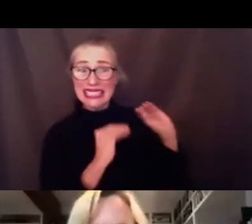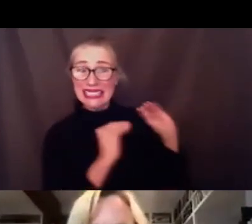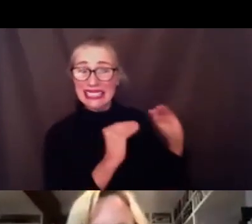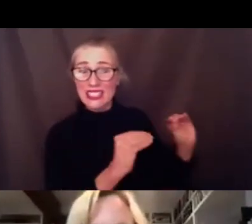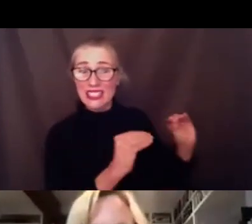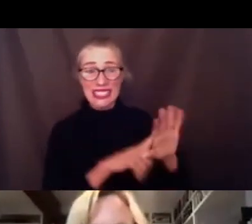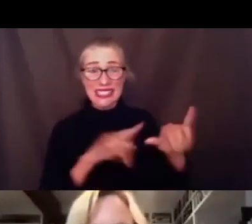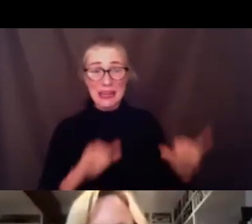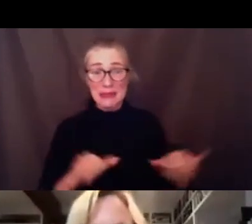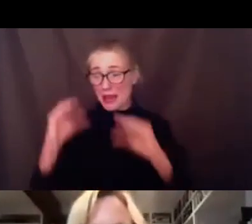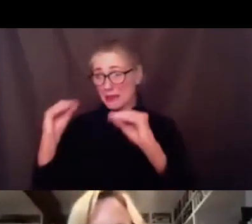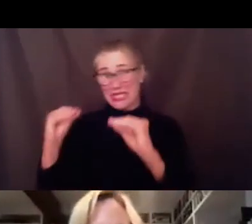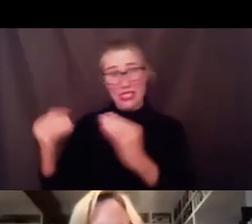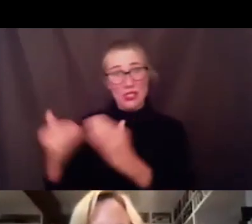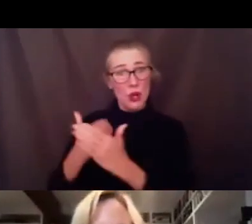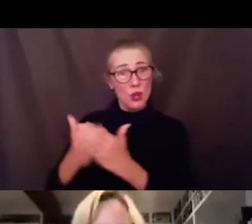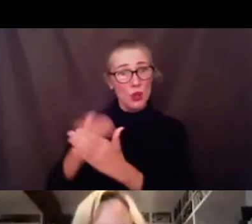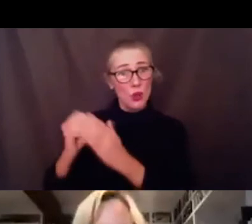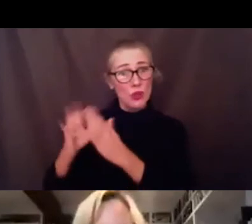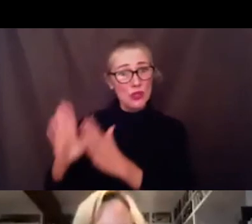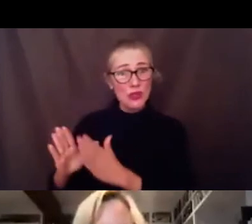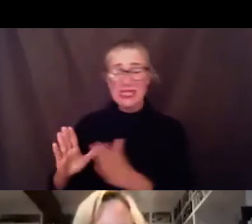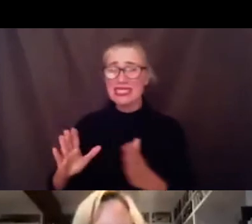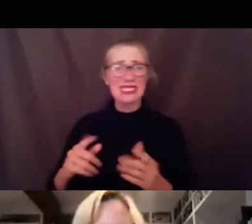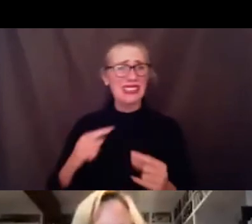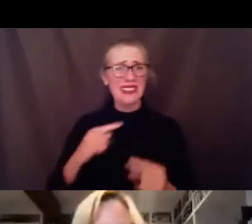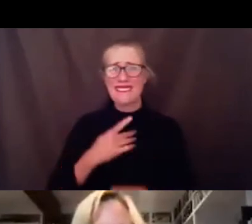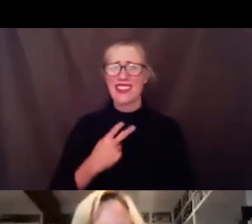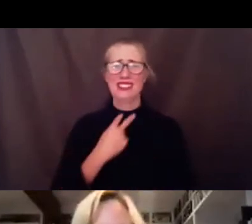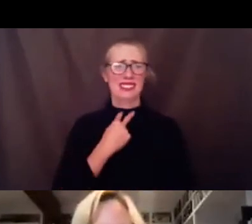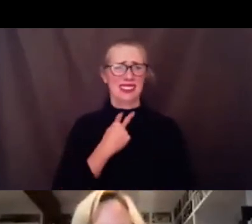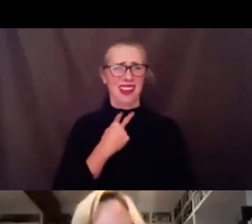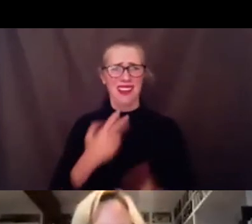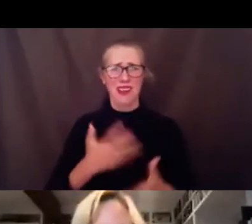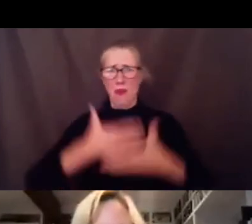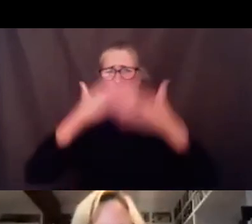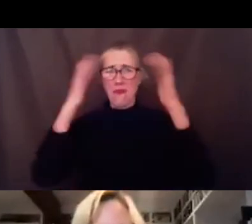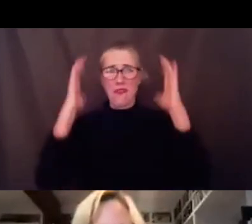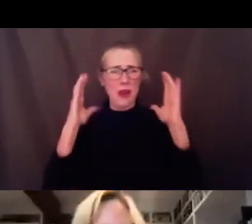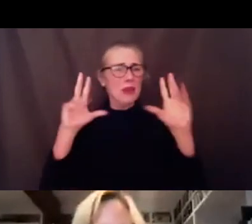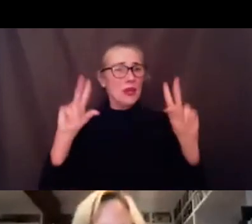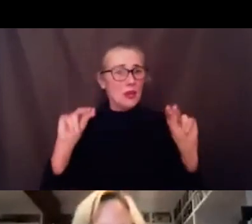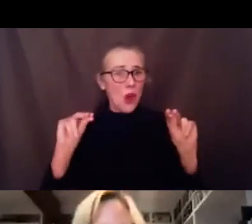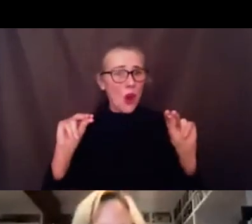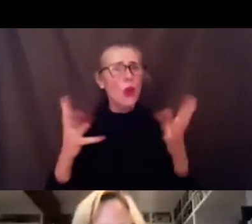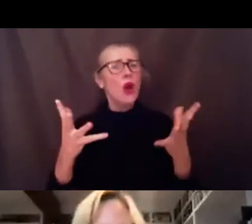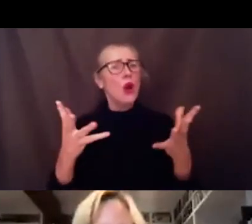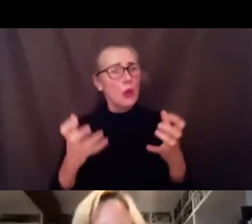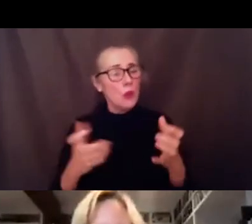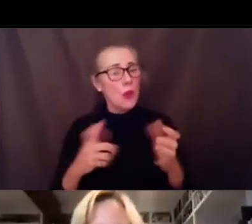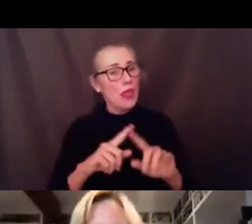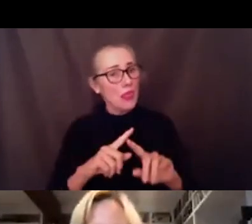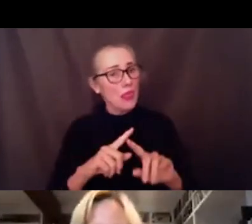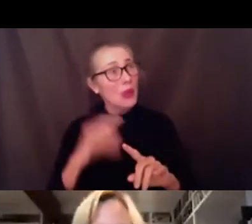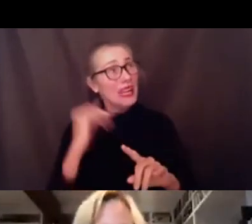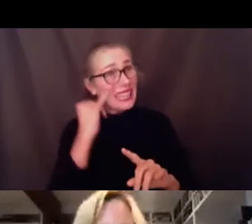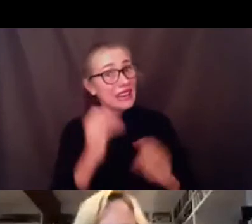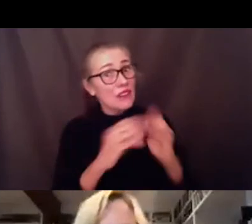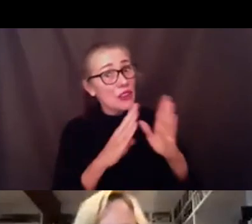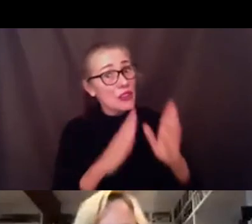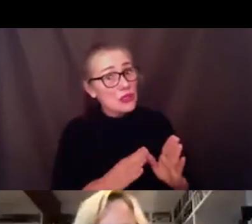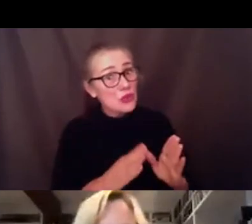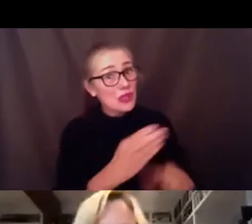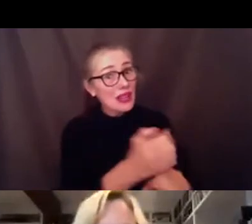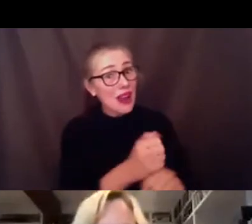the vision is to think about those students who are who are really earnestly engaging with learning and to actually push the conversation of